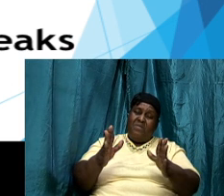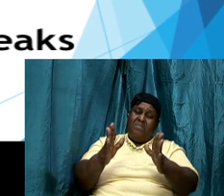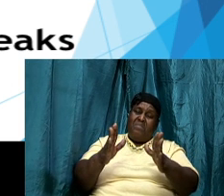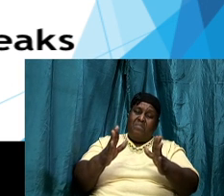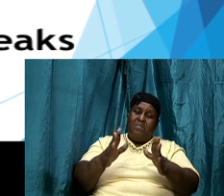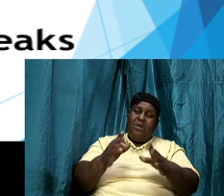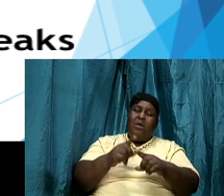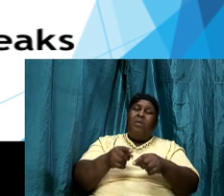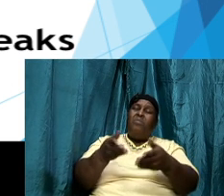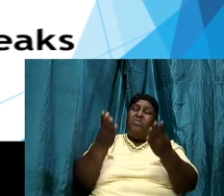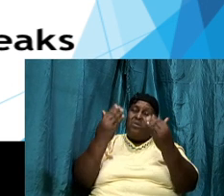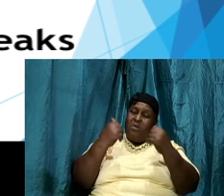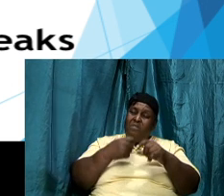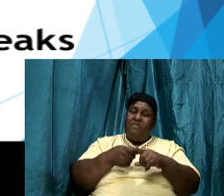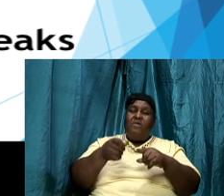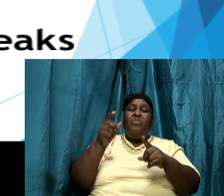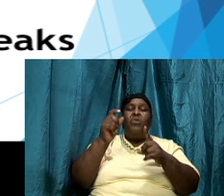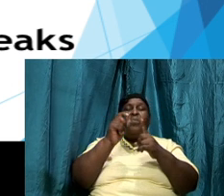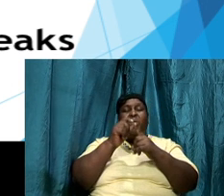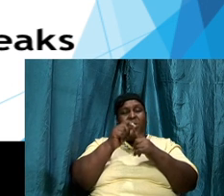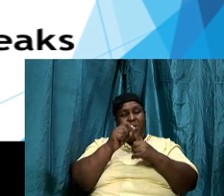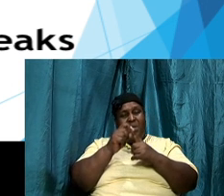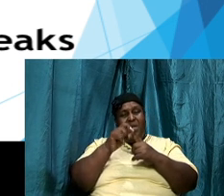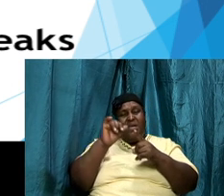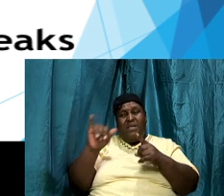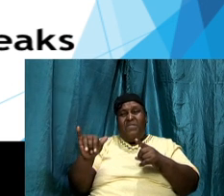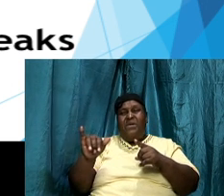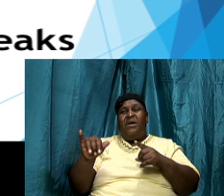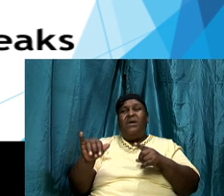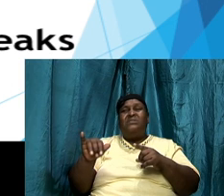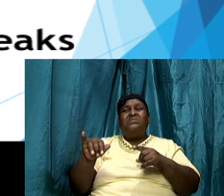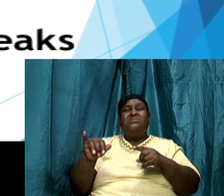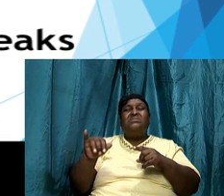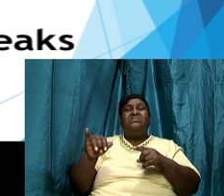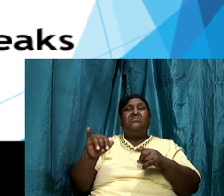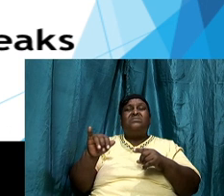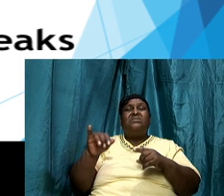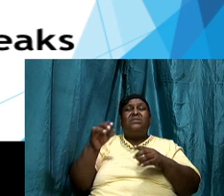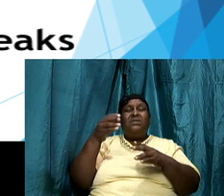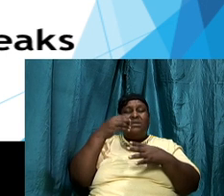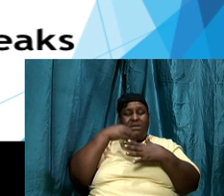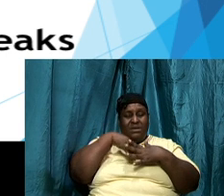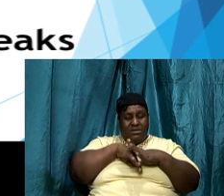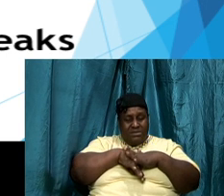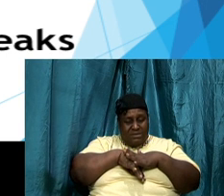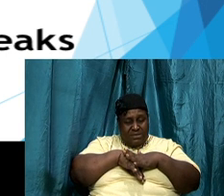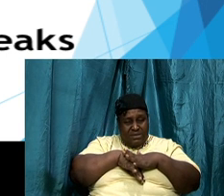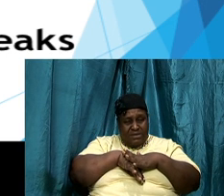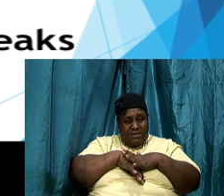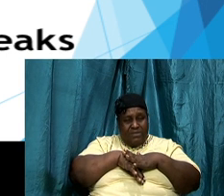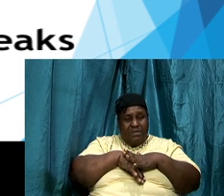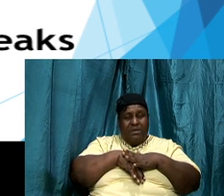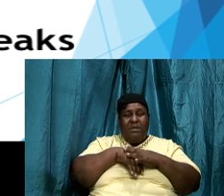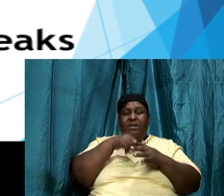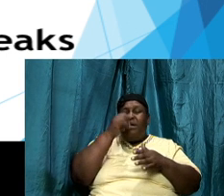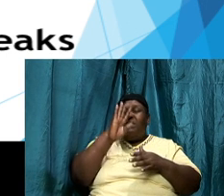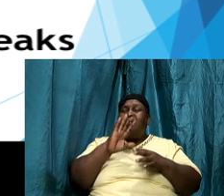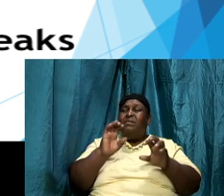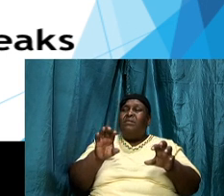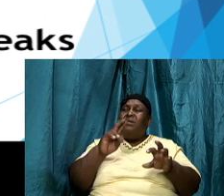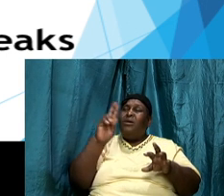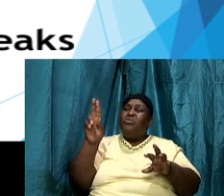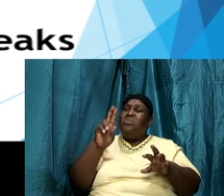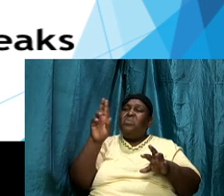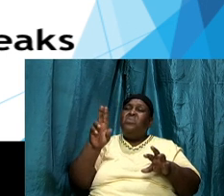from the word that is at and inside of us and God can use